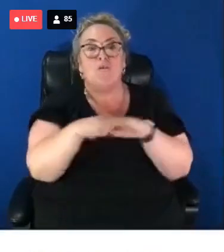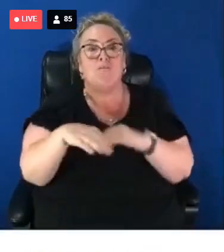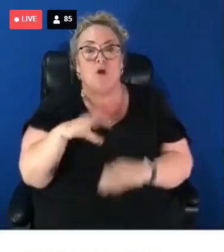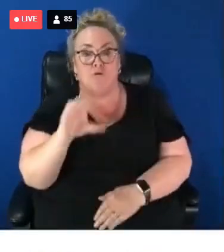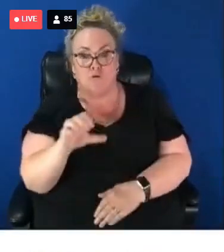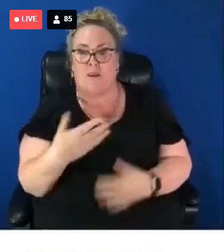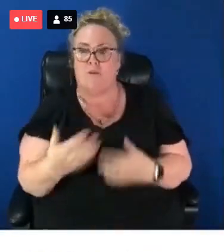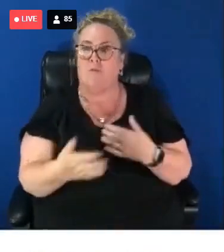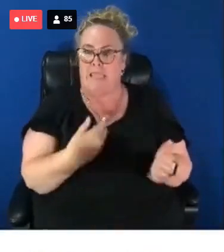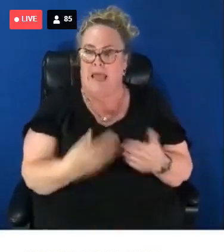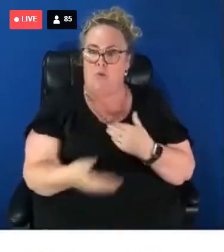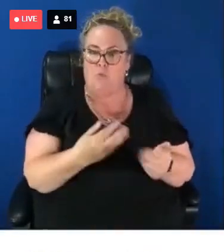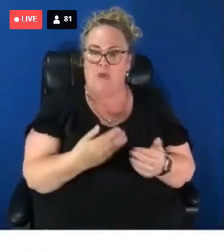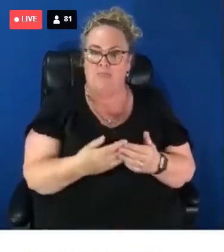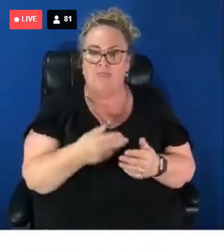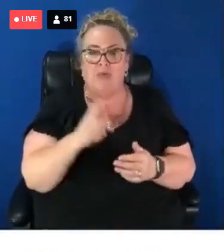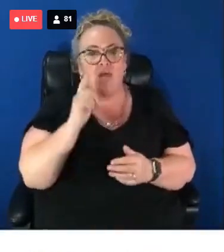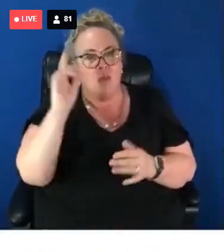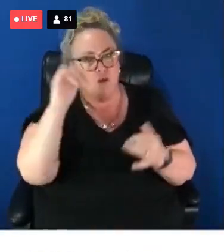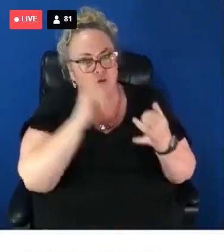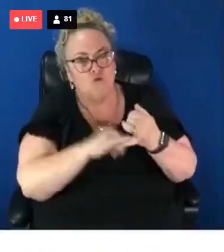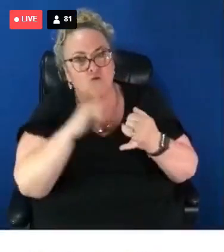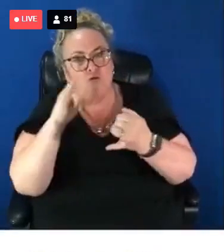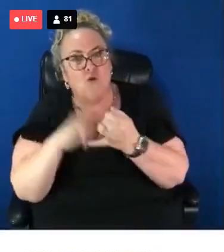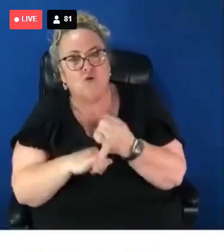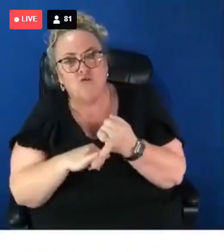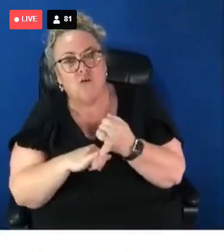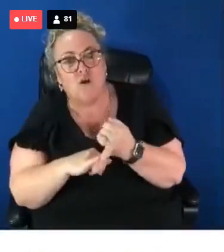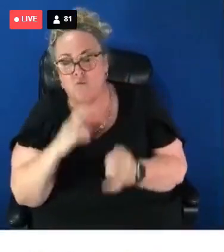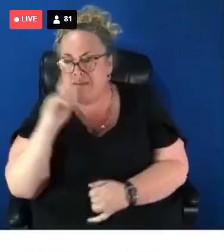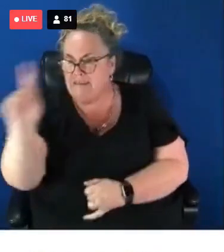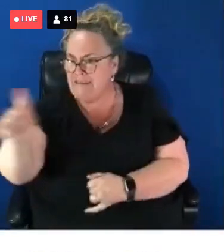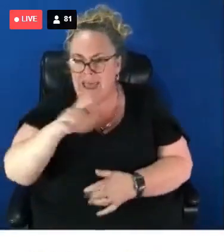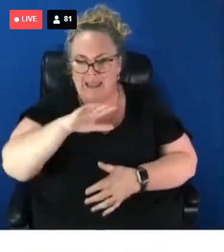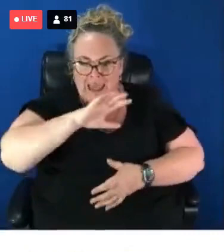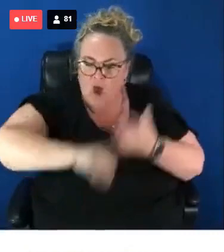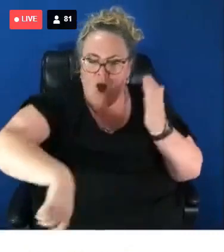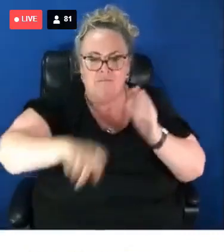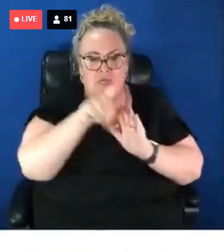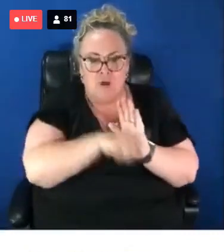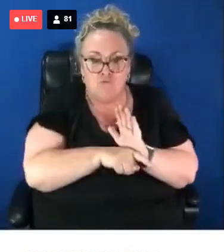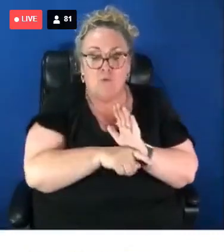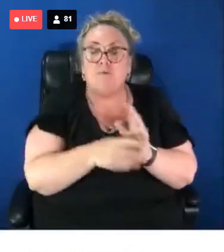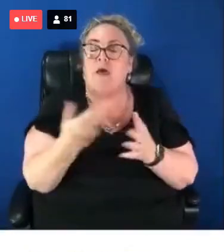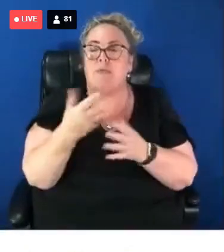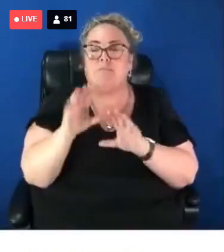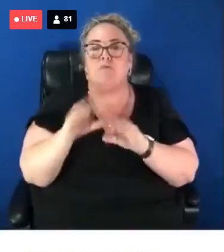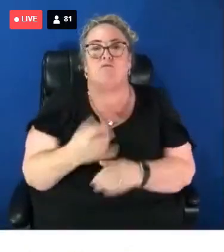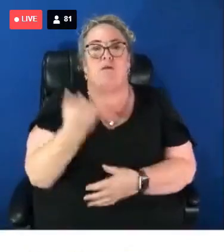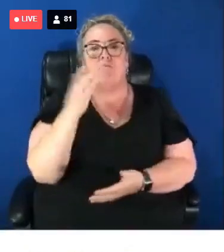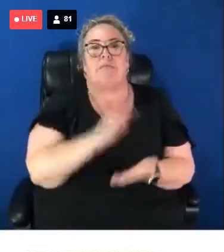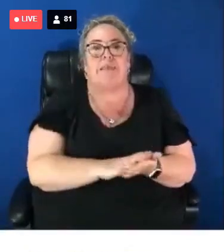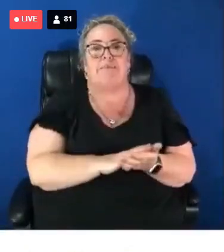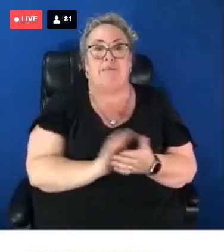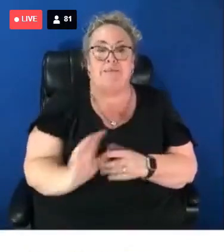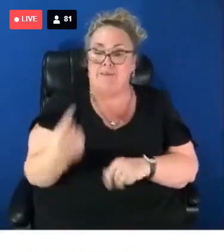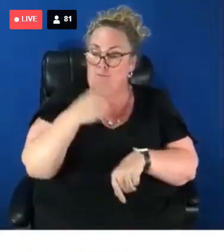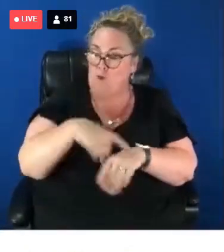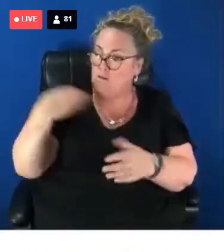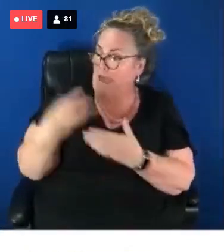we demanded remove conditionality and sanctions. And for six months, we achieved that for the first time in the last 20 years, comrades.